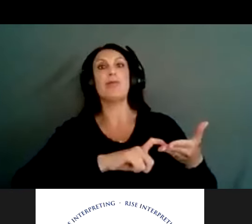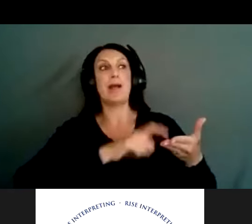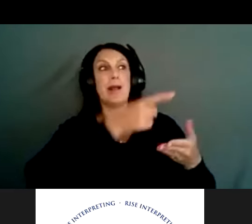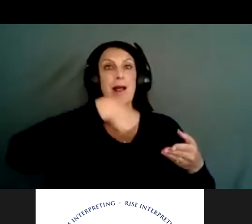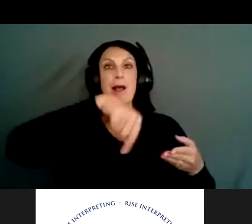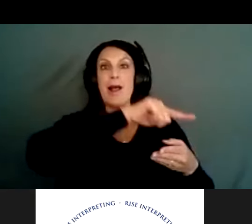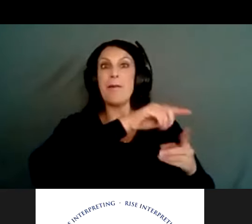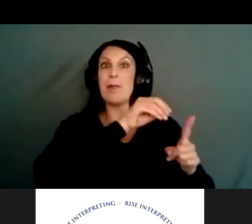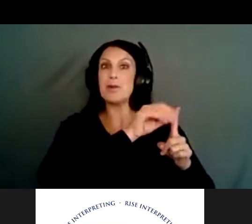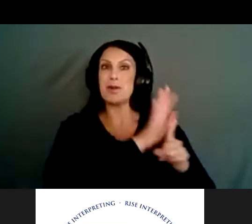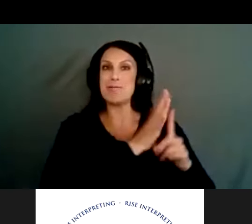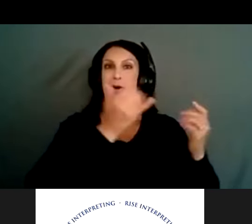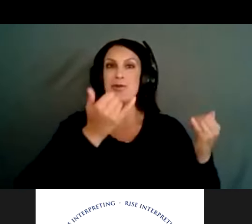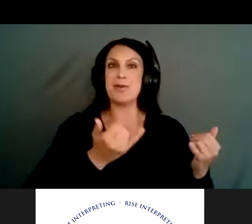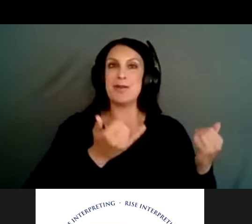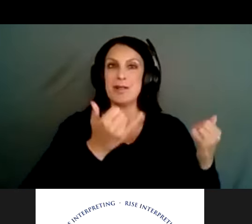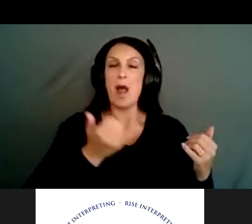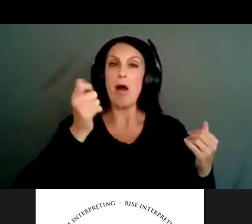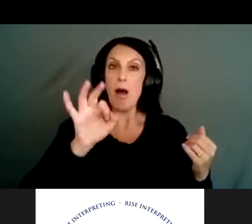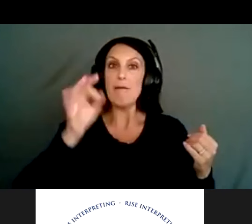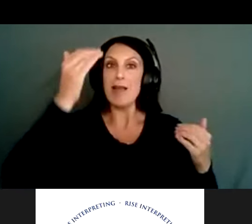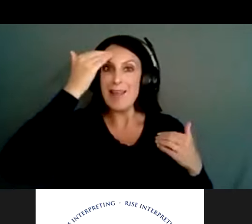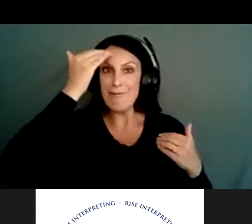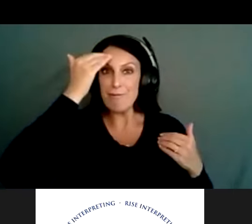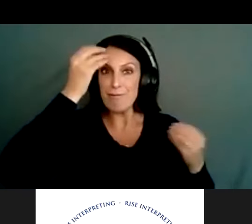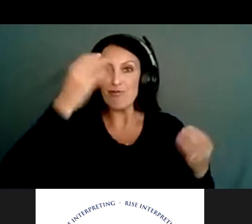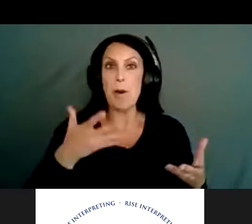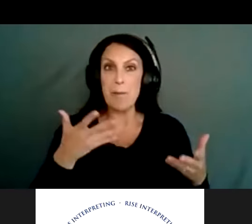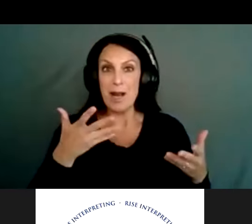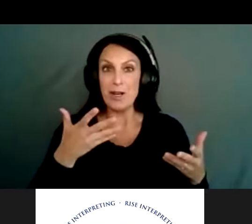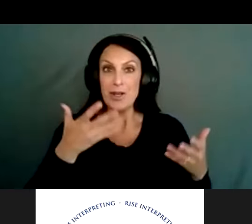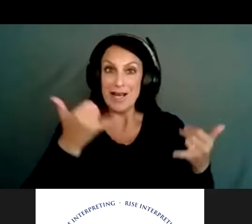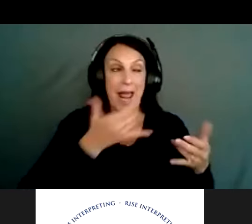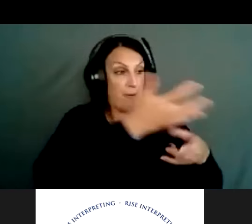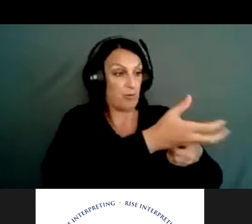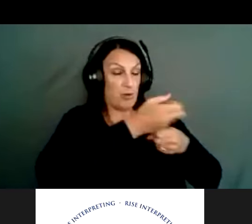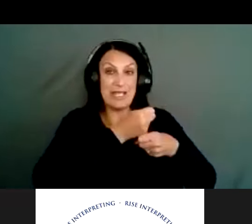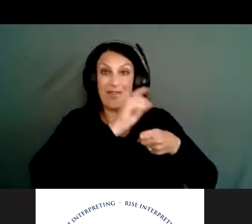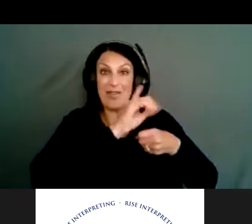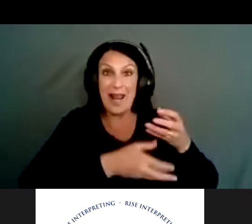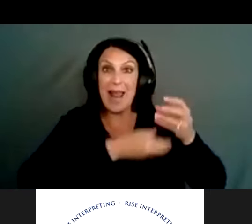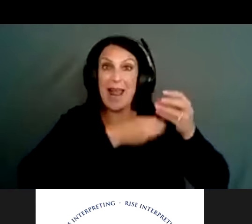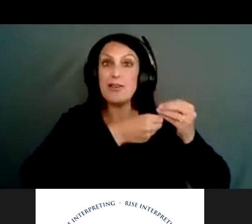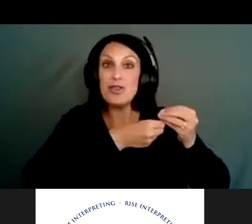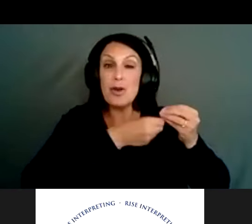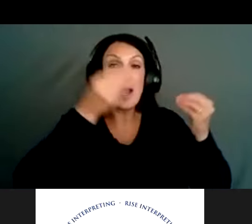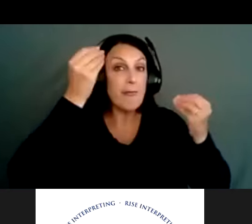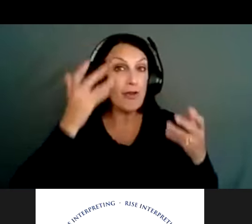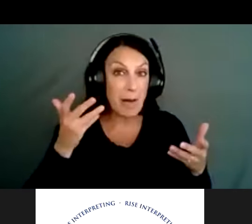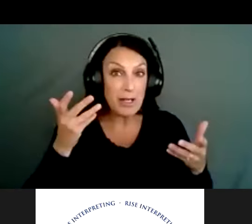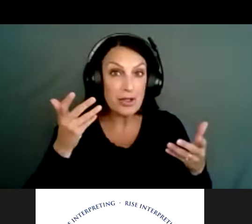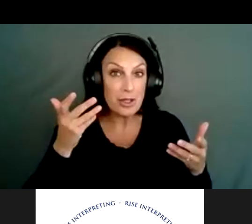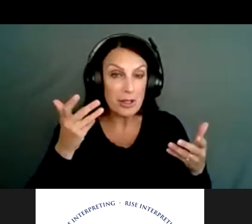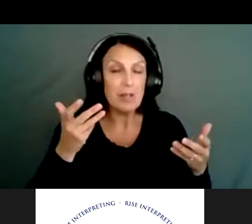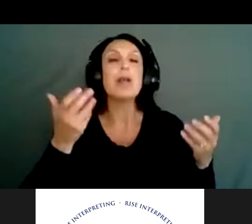to suicide prevention content or information, now receiving that content from their most trusted source